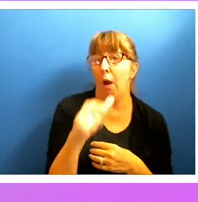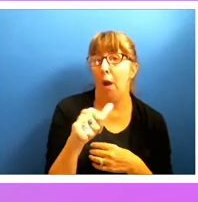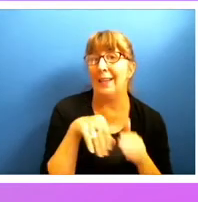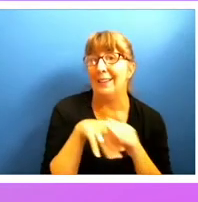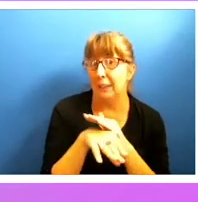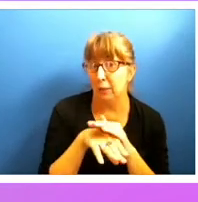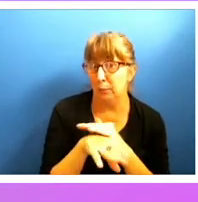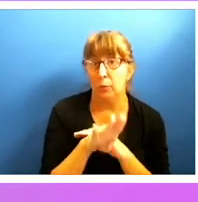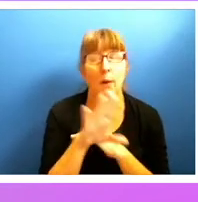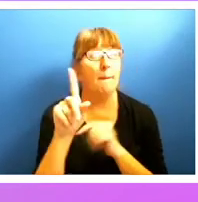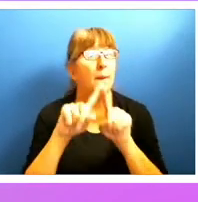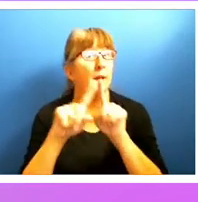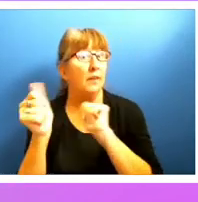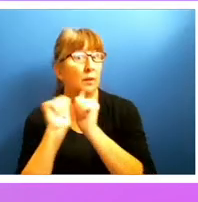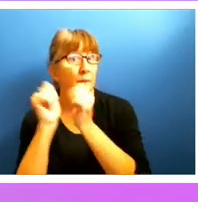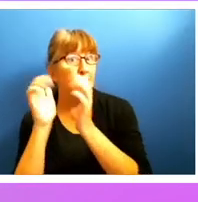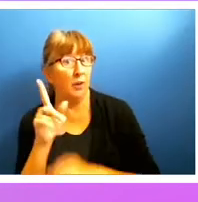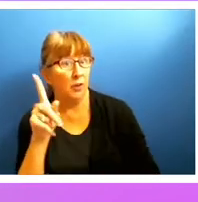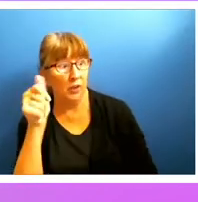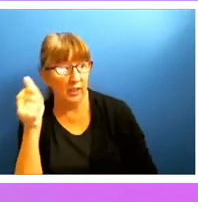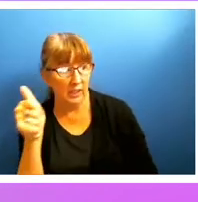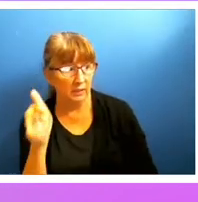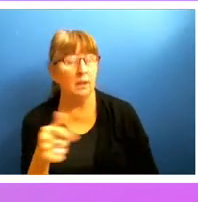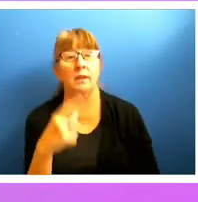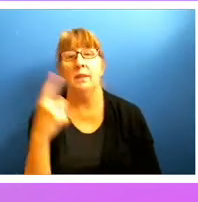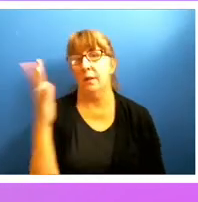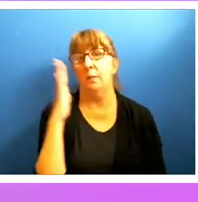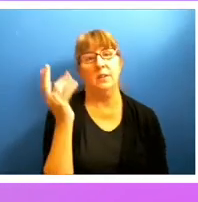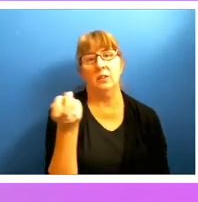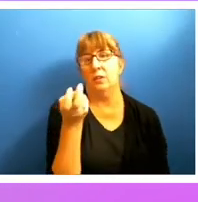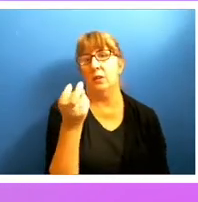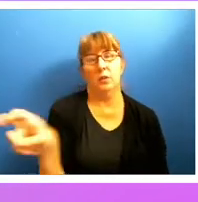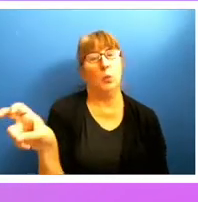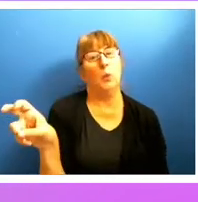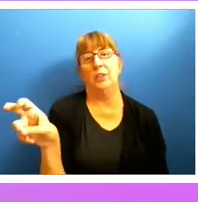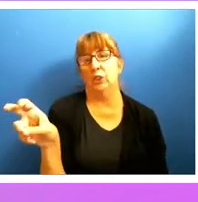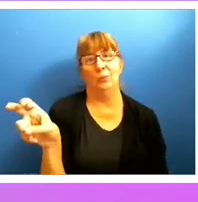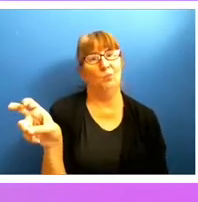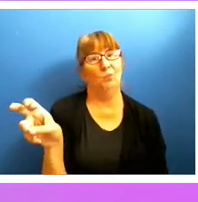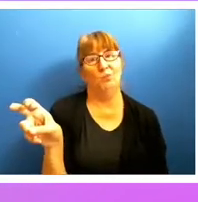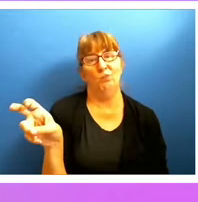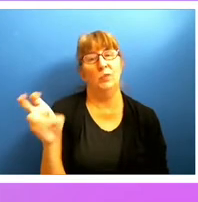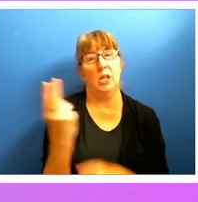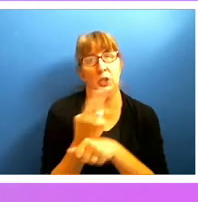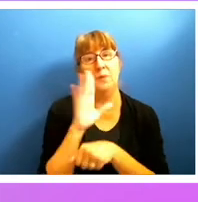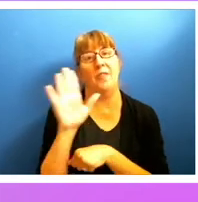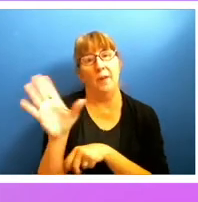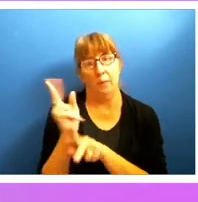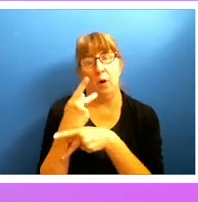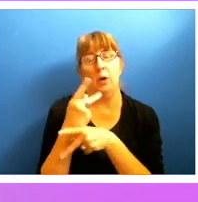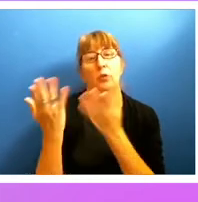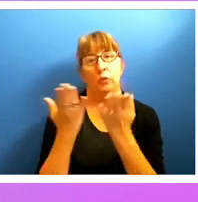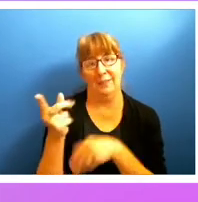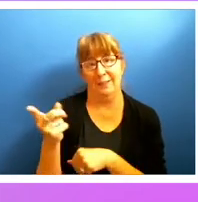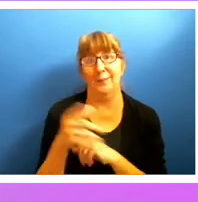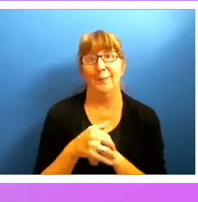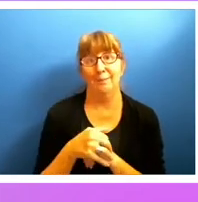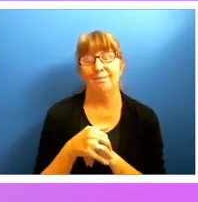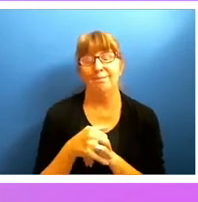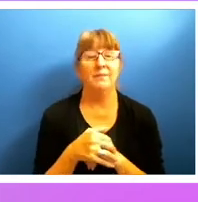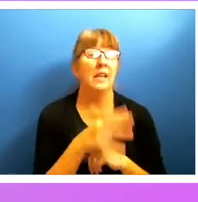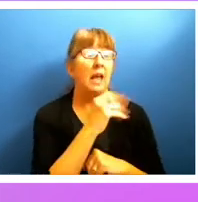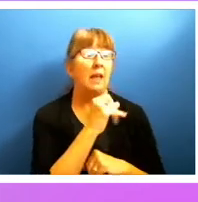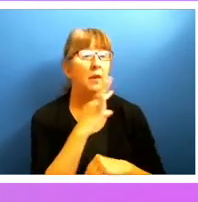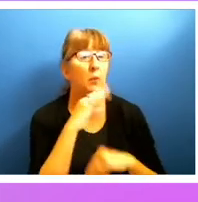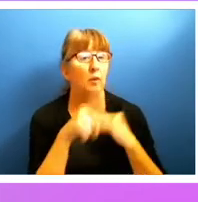competitor is, then somebody's just going to switch over and get their product or their service from somebody else. And then we